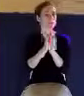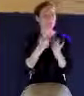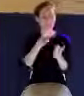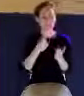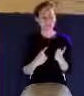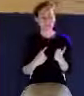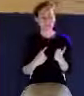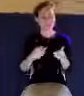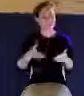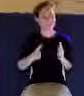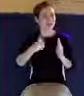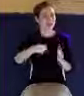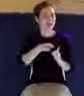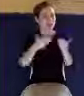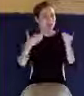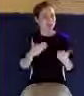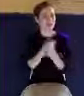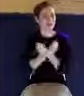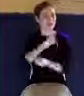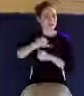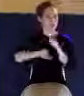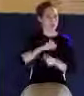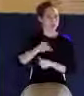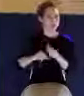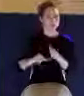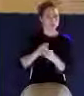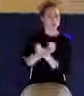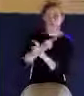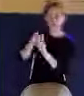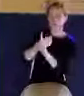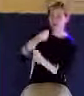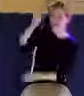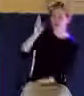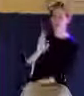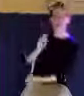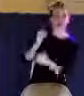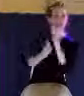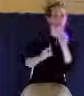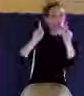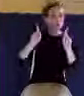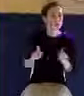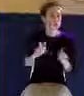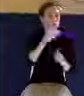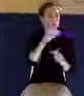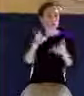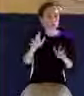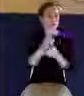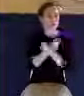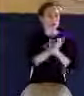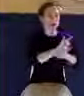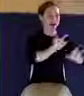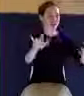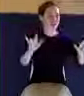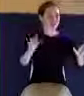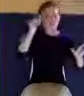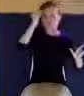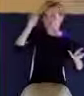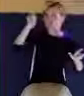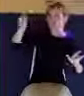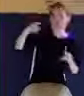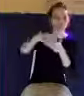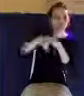for love is of God, and everyone that loveth is born of God. And knoweth God, verse 8, he that loveth not,